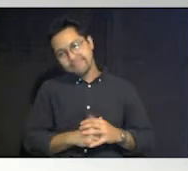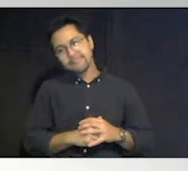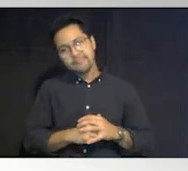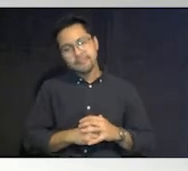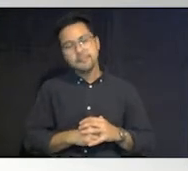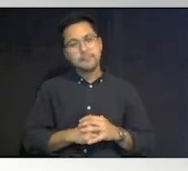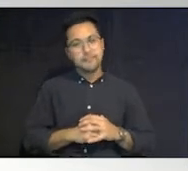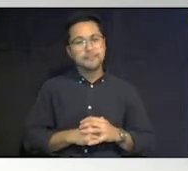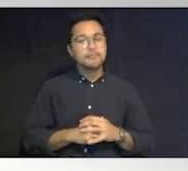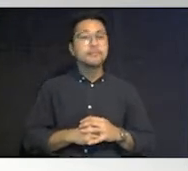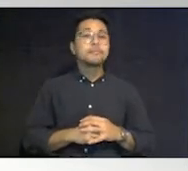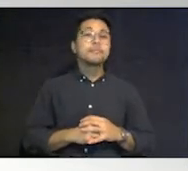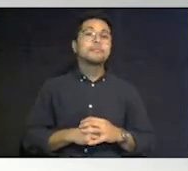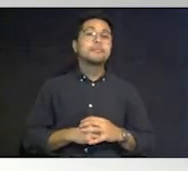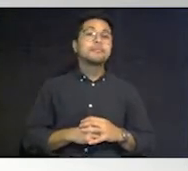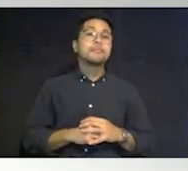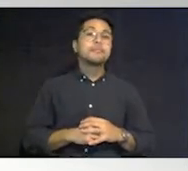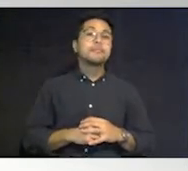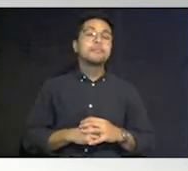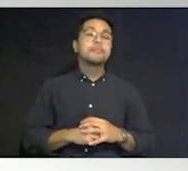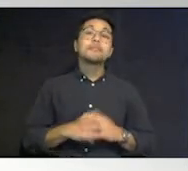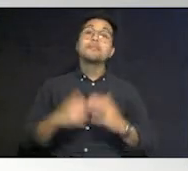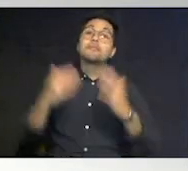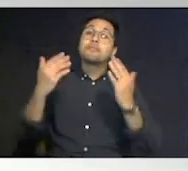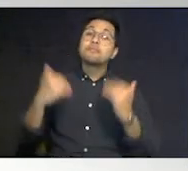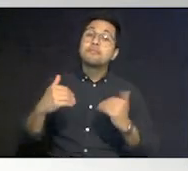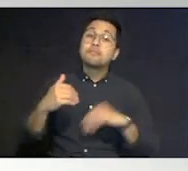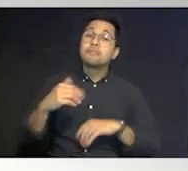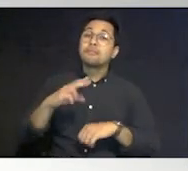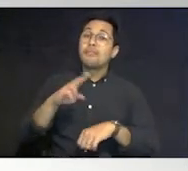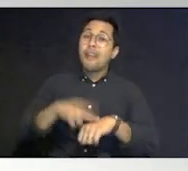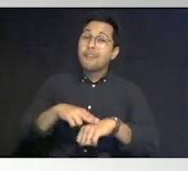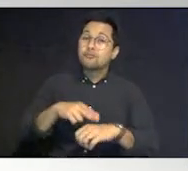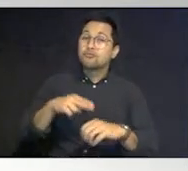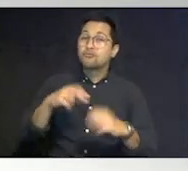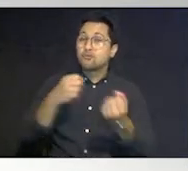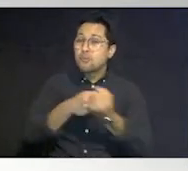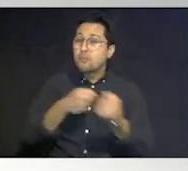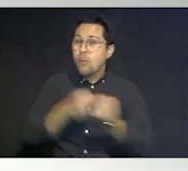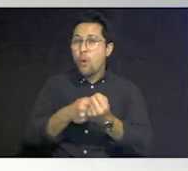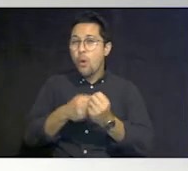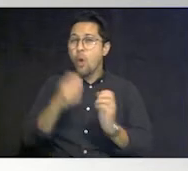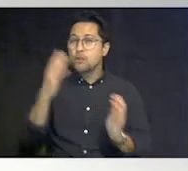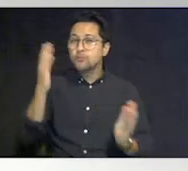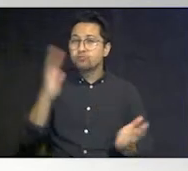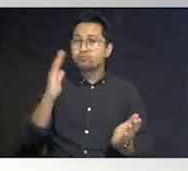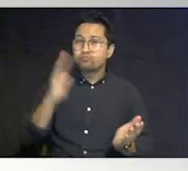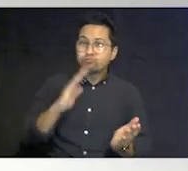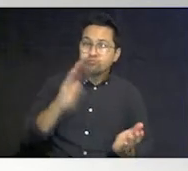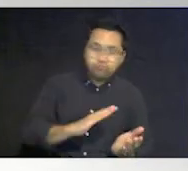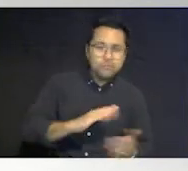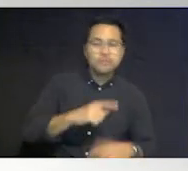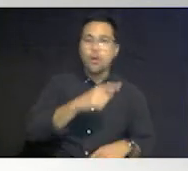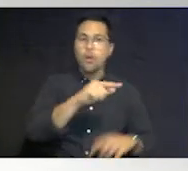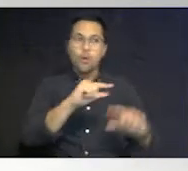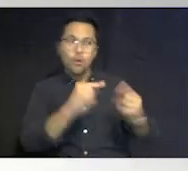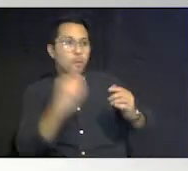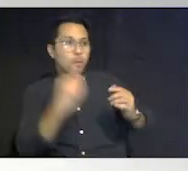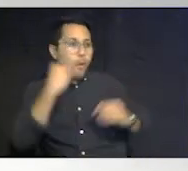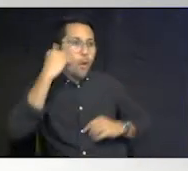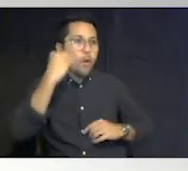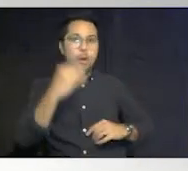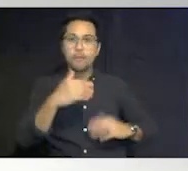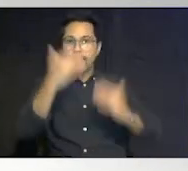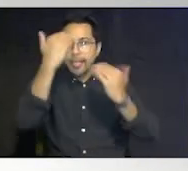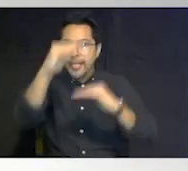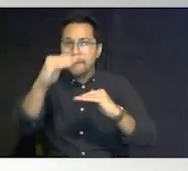factor to get through diminished natural supports i touched on you know the group homes having to limit families